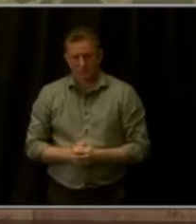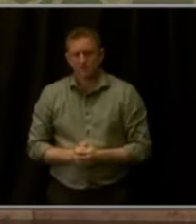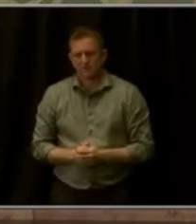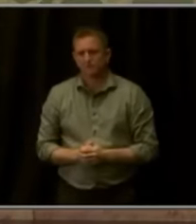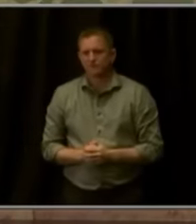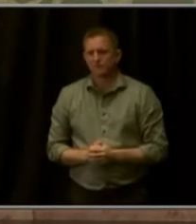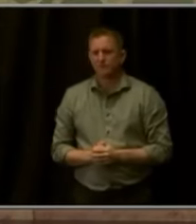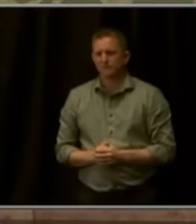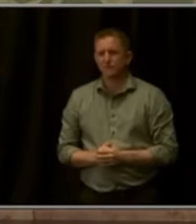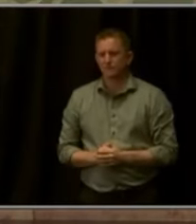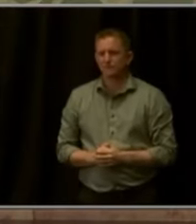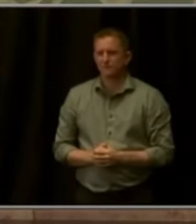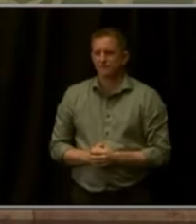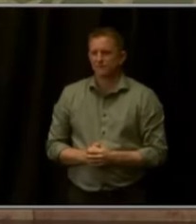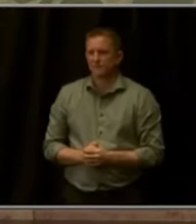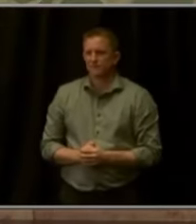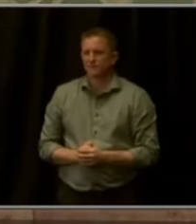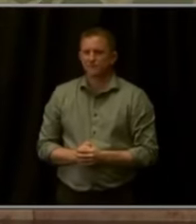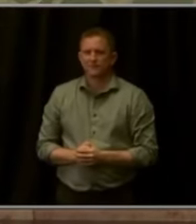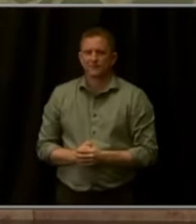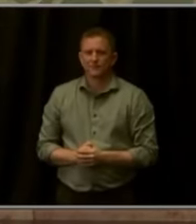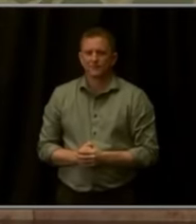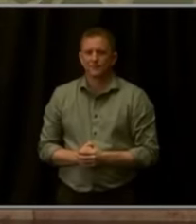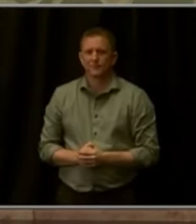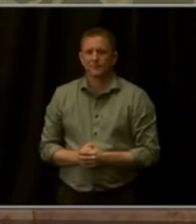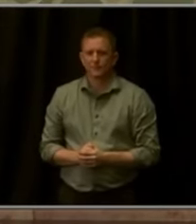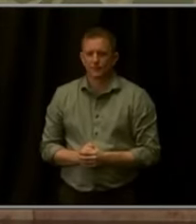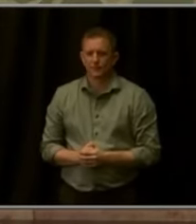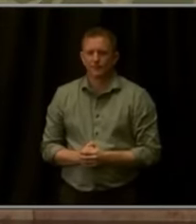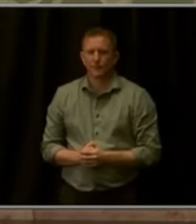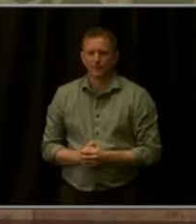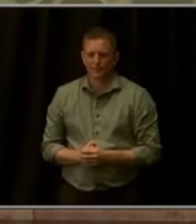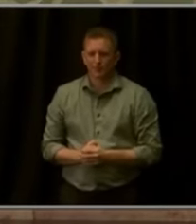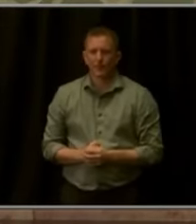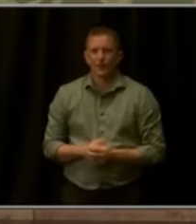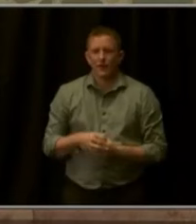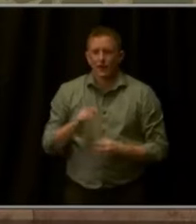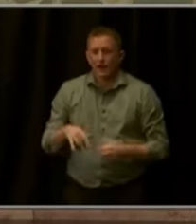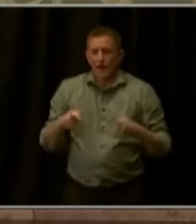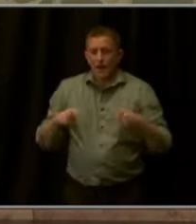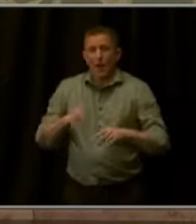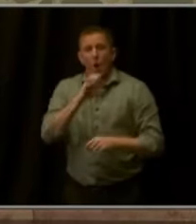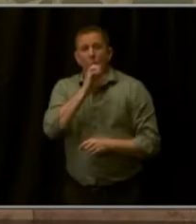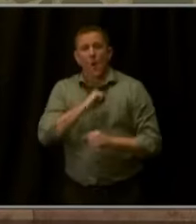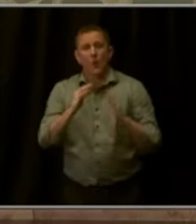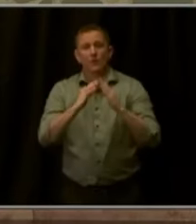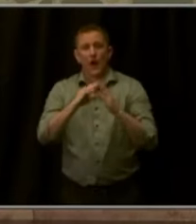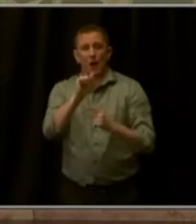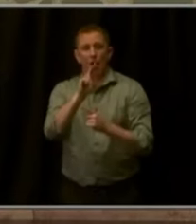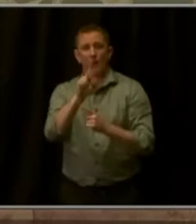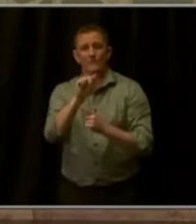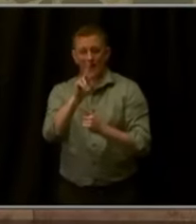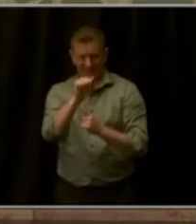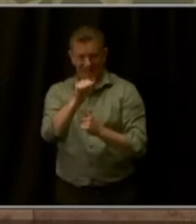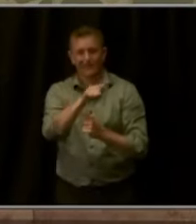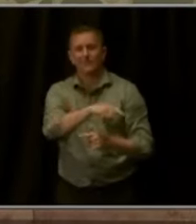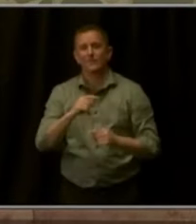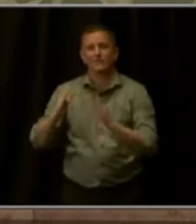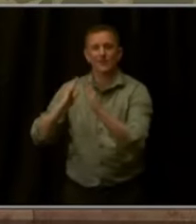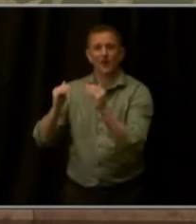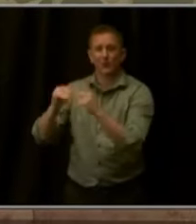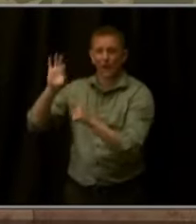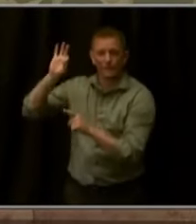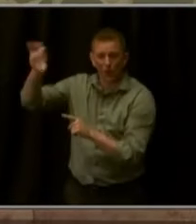And this is already happening in communities like Old Town, Nevada and downtown Fort Collins where thriving downtown centers are built around